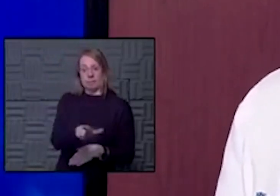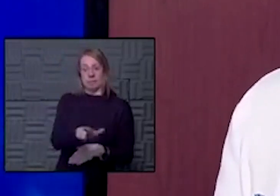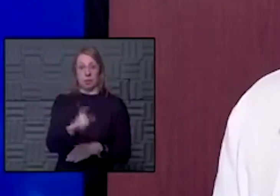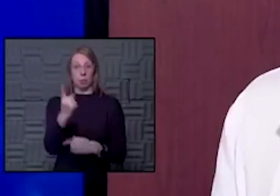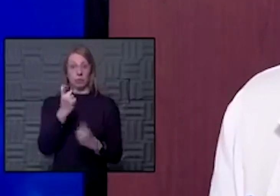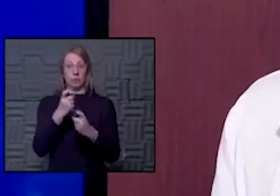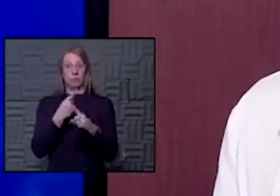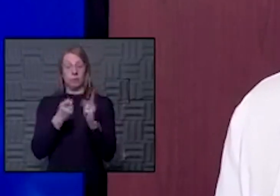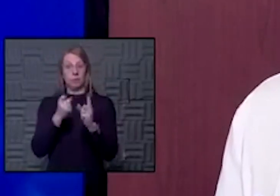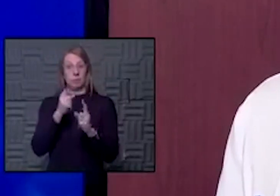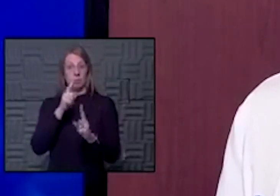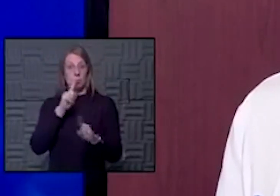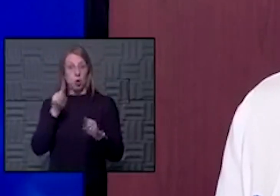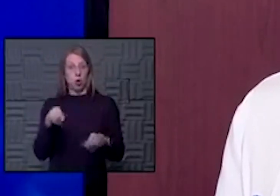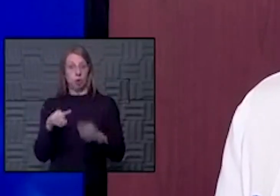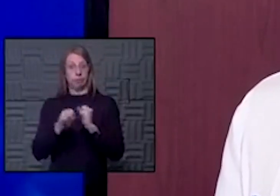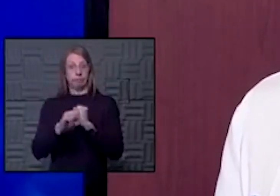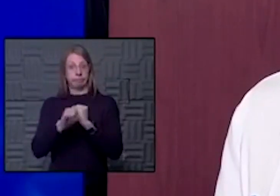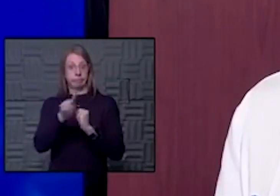are questions from reporters.